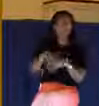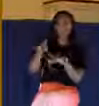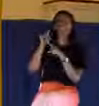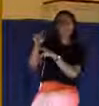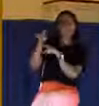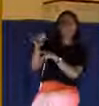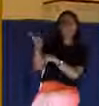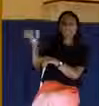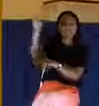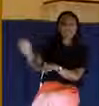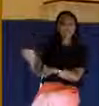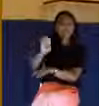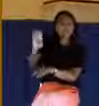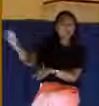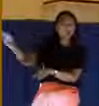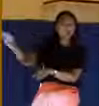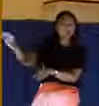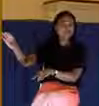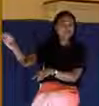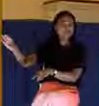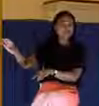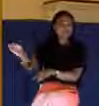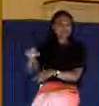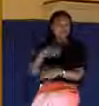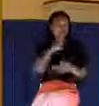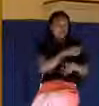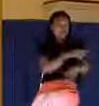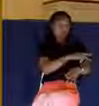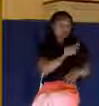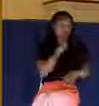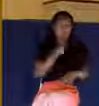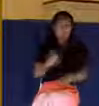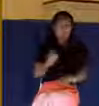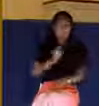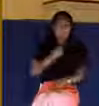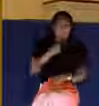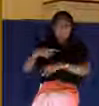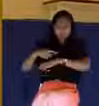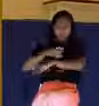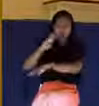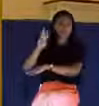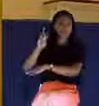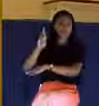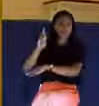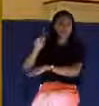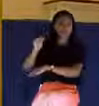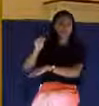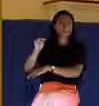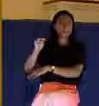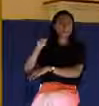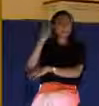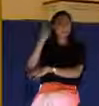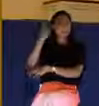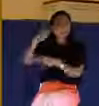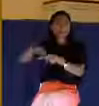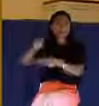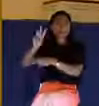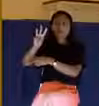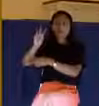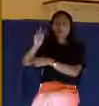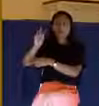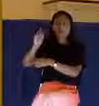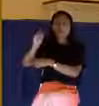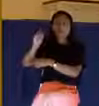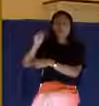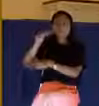And even there in that psalm, it says, he says, I'm a worm and no man. He calls himself a worm. Why? Because he submitted to all the taunts. He submitted